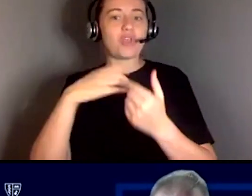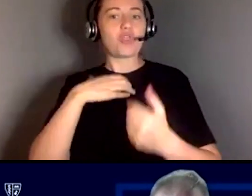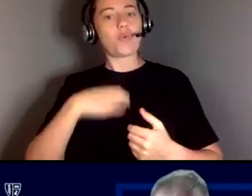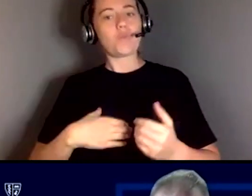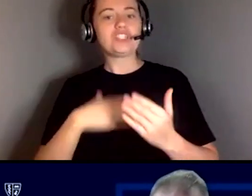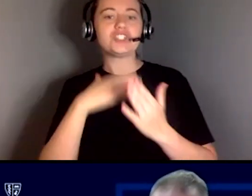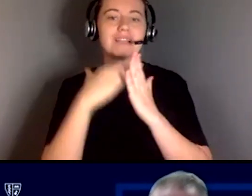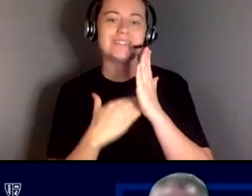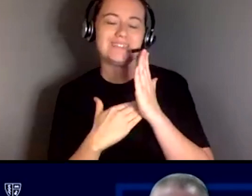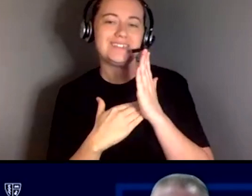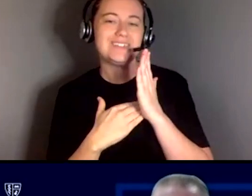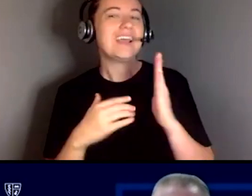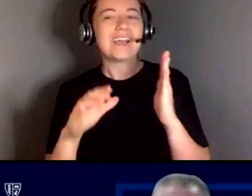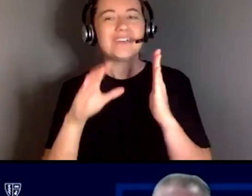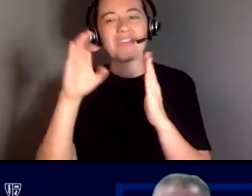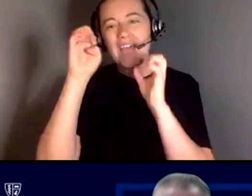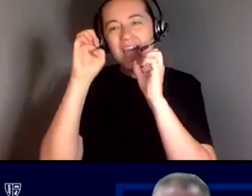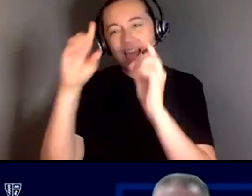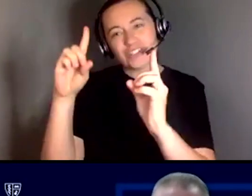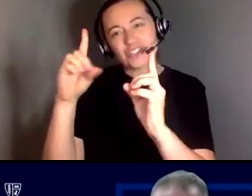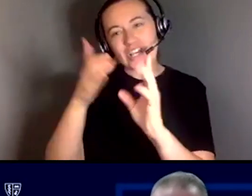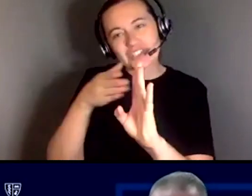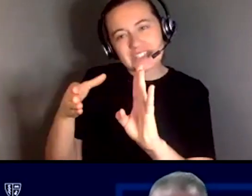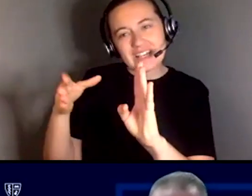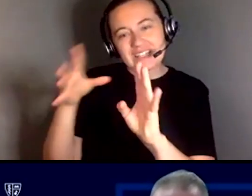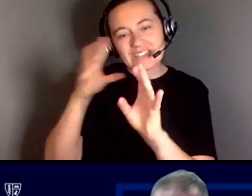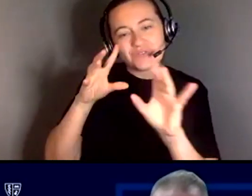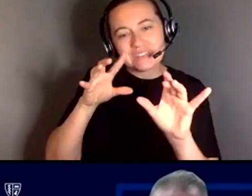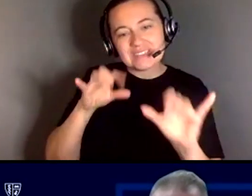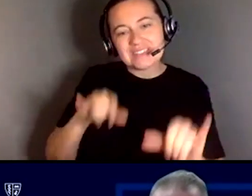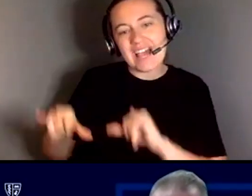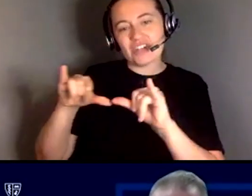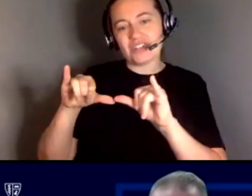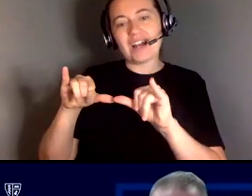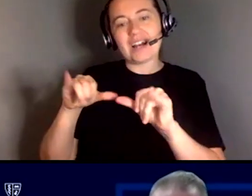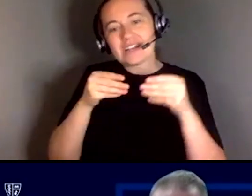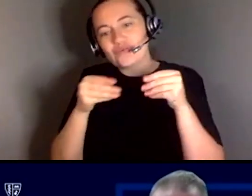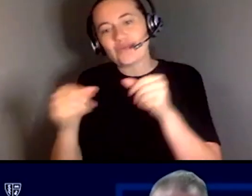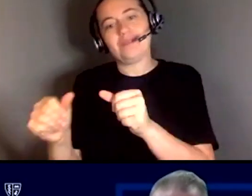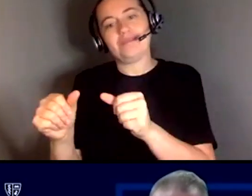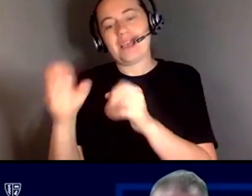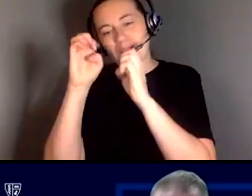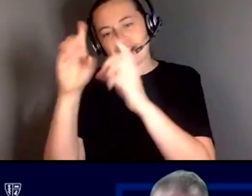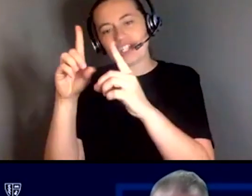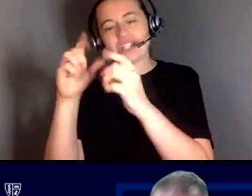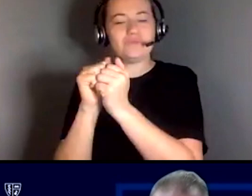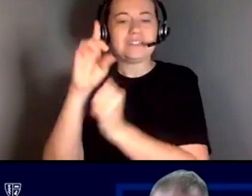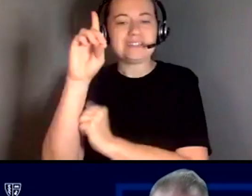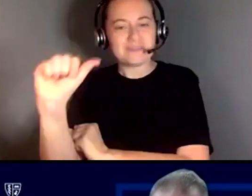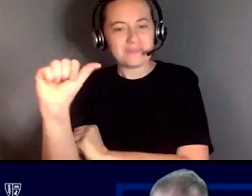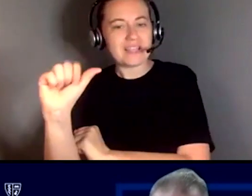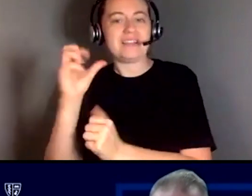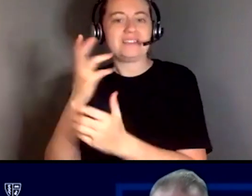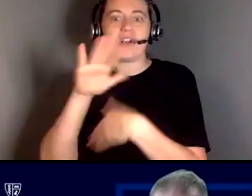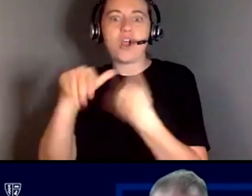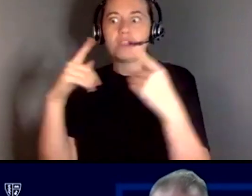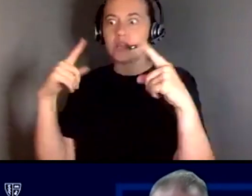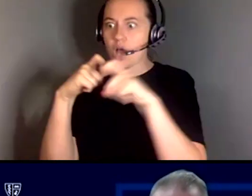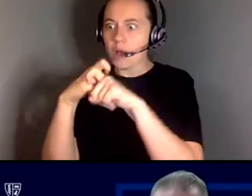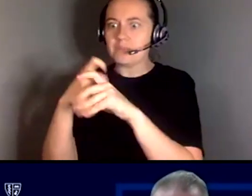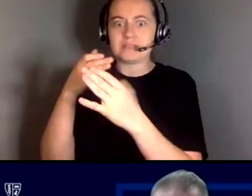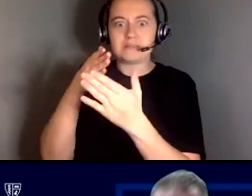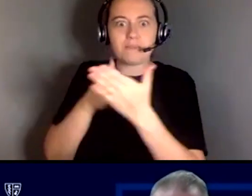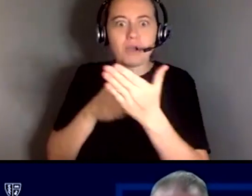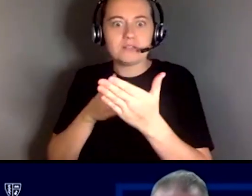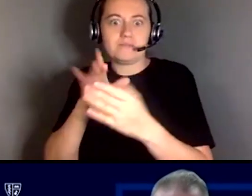educate on the education front to standardize and streamline education about disabilities and all the, the complex aspects of it, because it's,